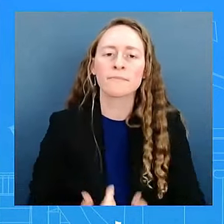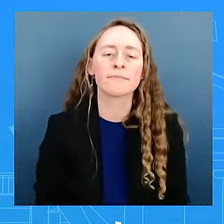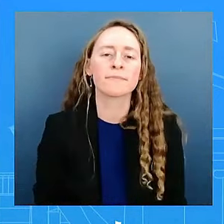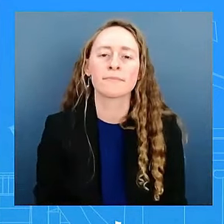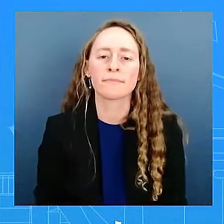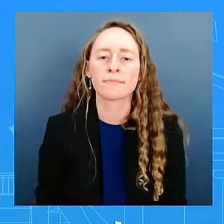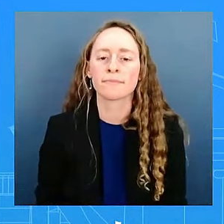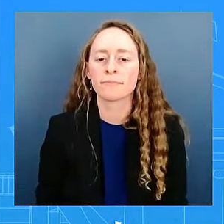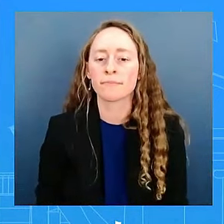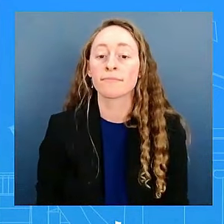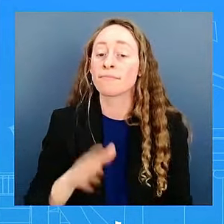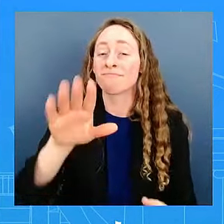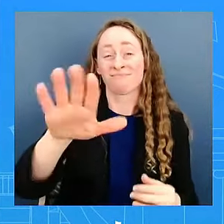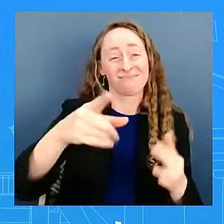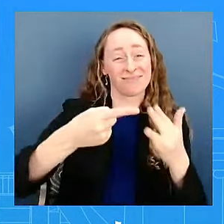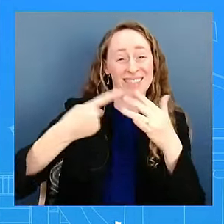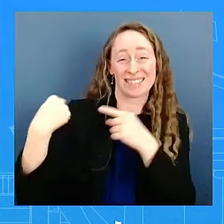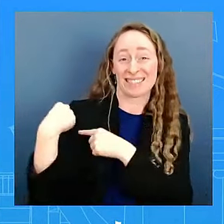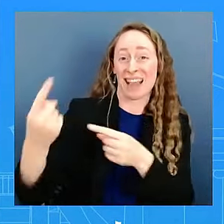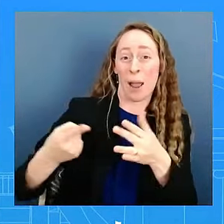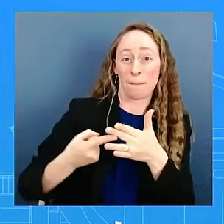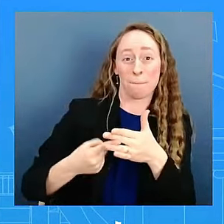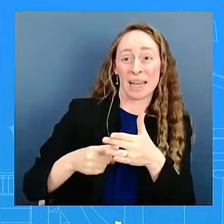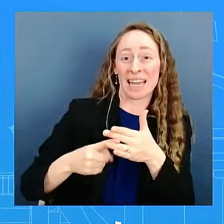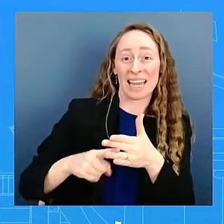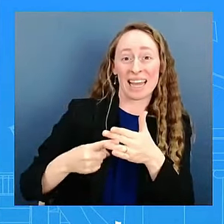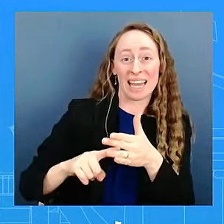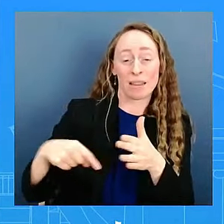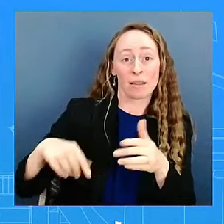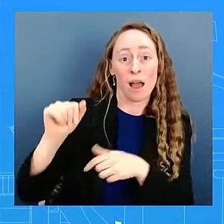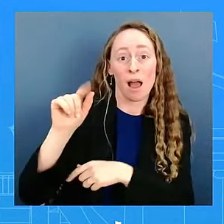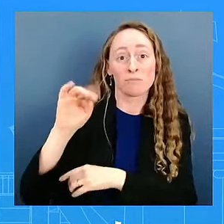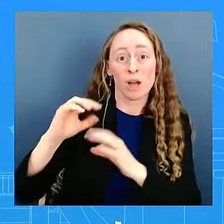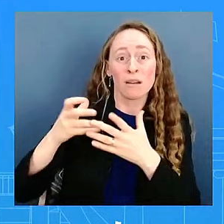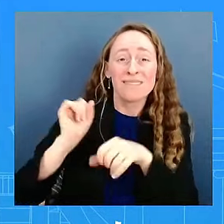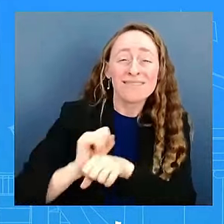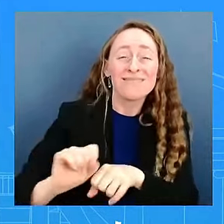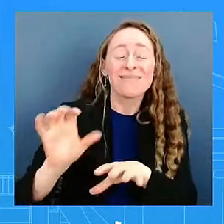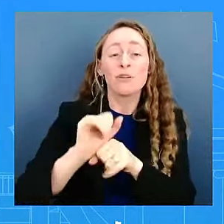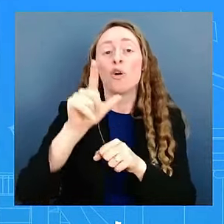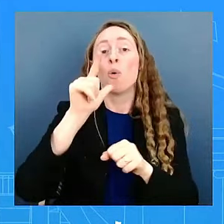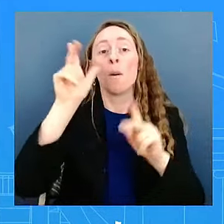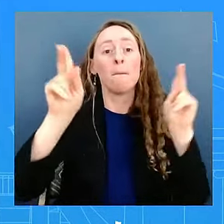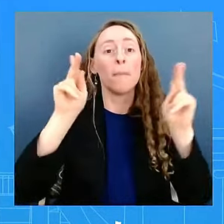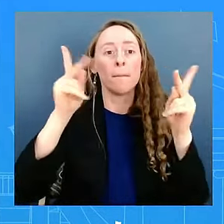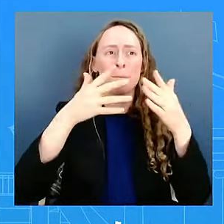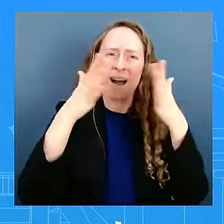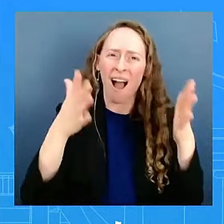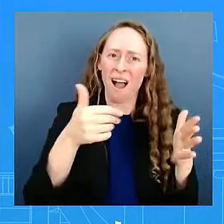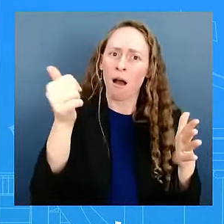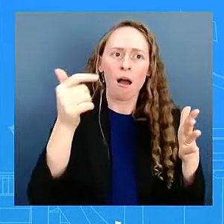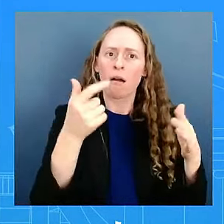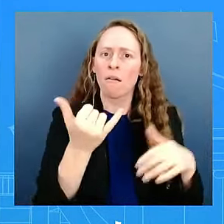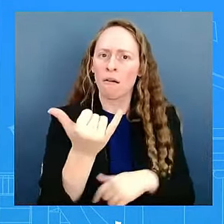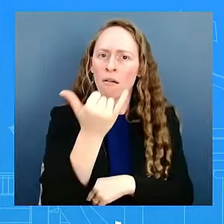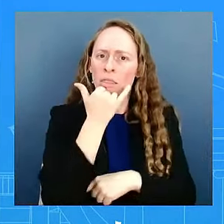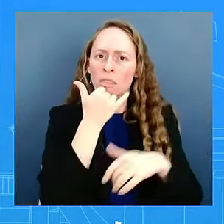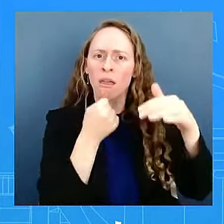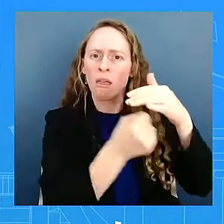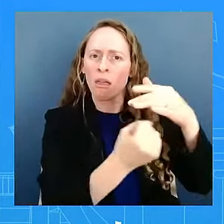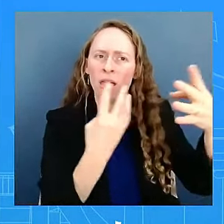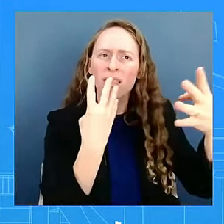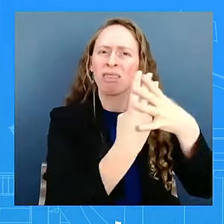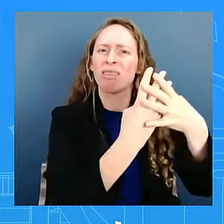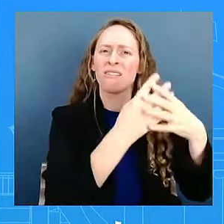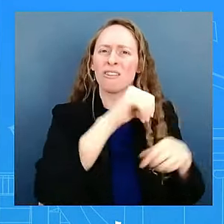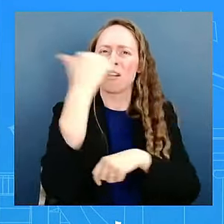Americans that are wrongfully detained overseas. And the attention that the president has paid personally to the cases of Paul Whelan and